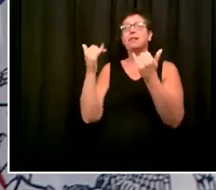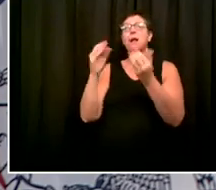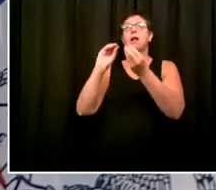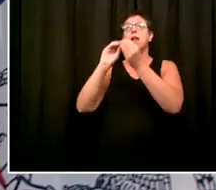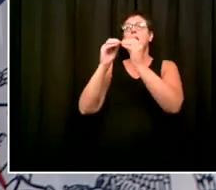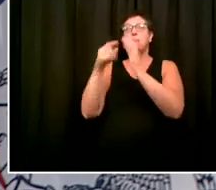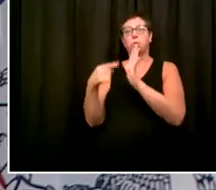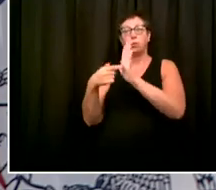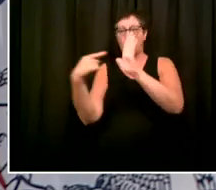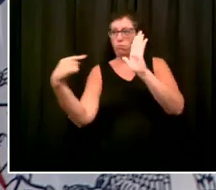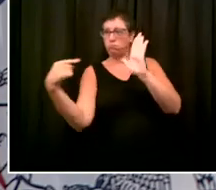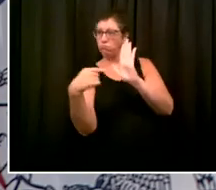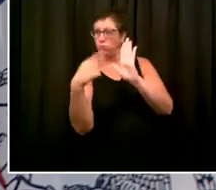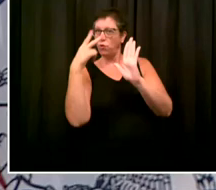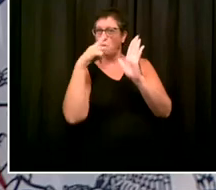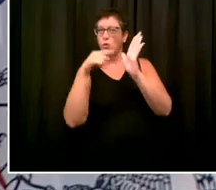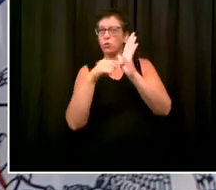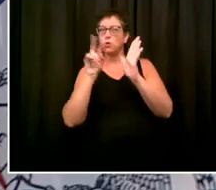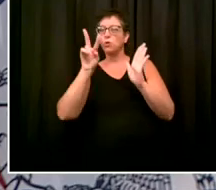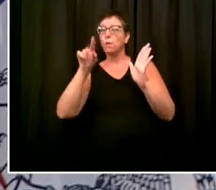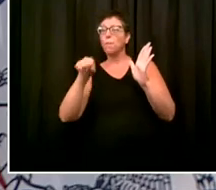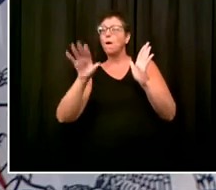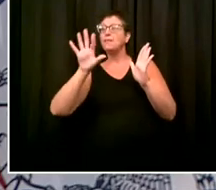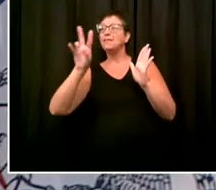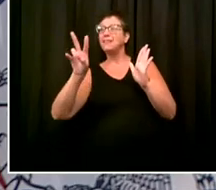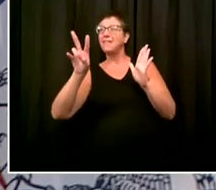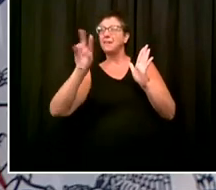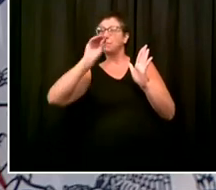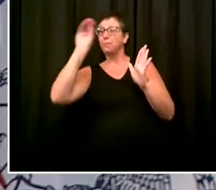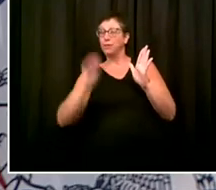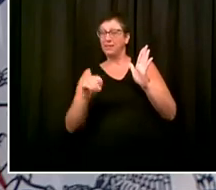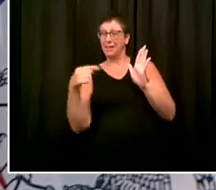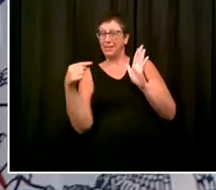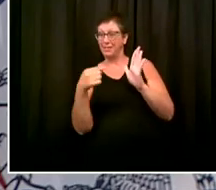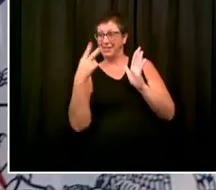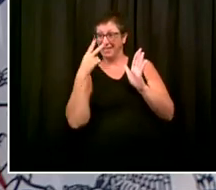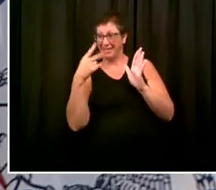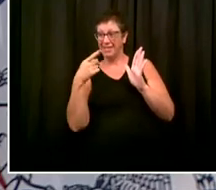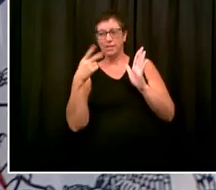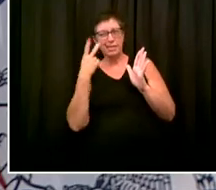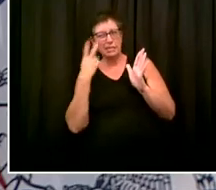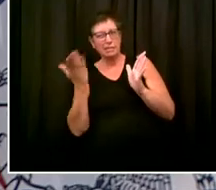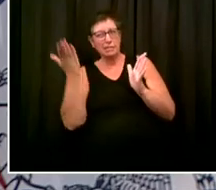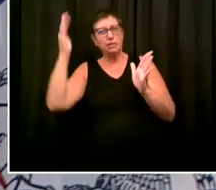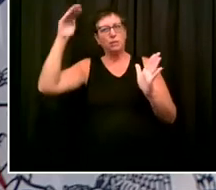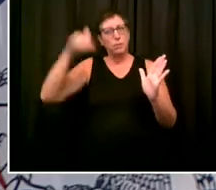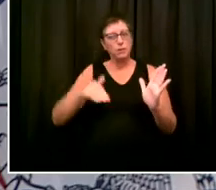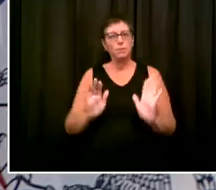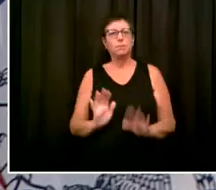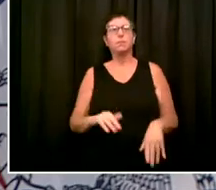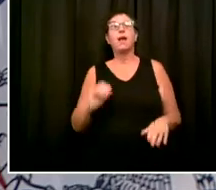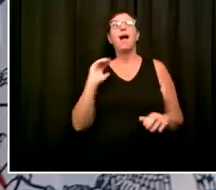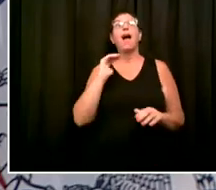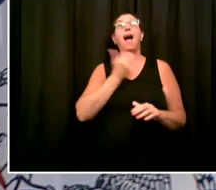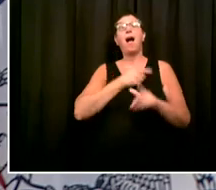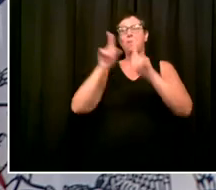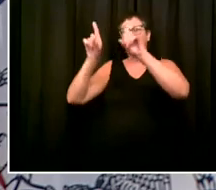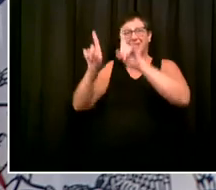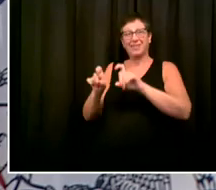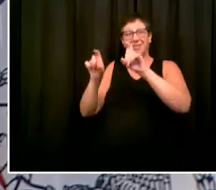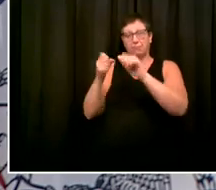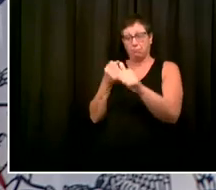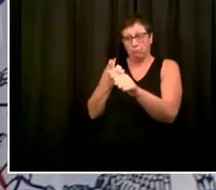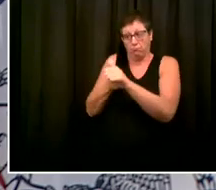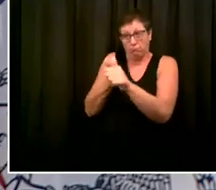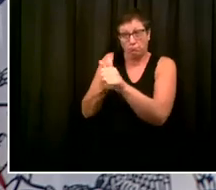cases identified. And so the test and trace effort is going deeply into that community and free mask distribution as well to make sure